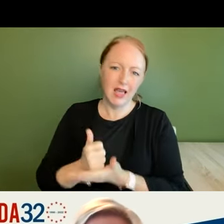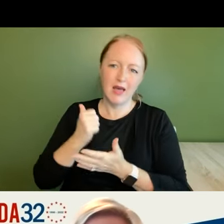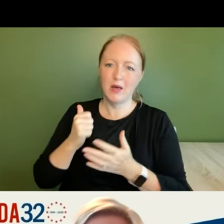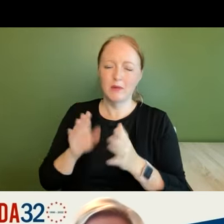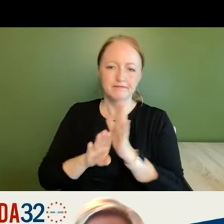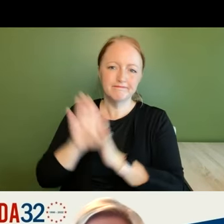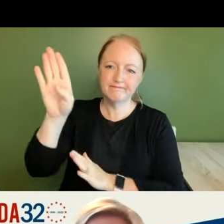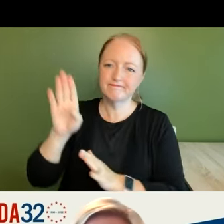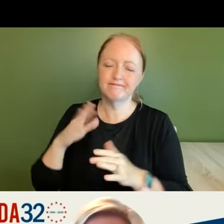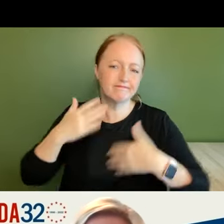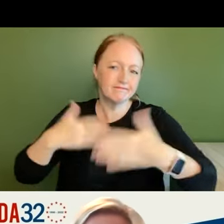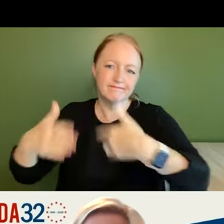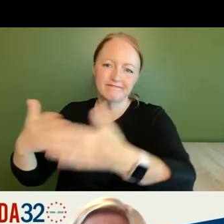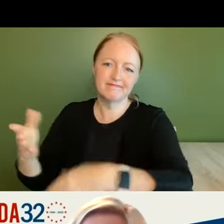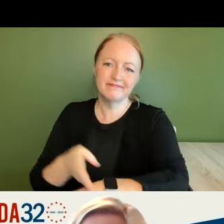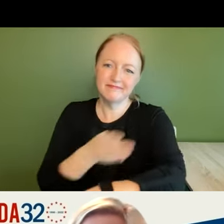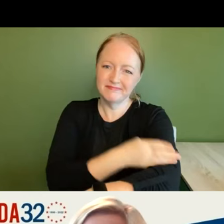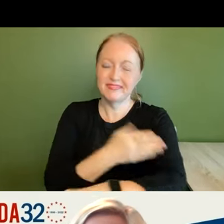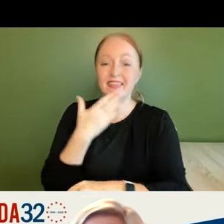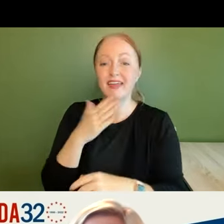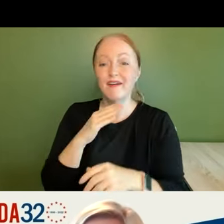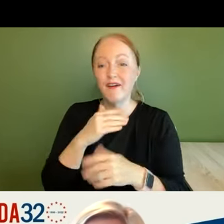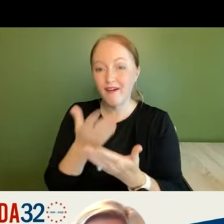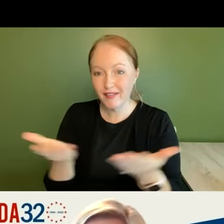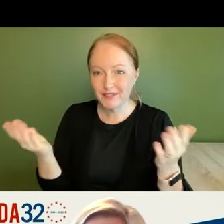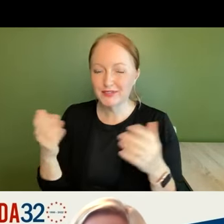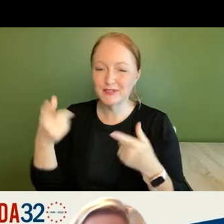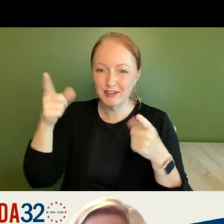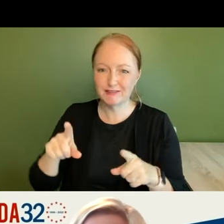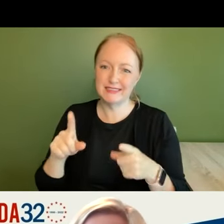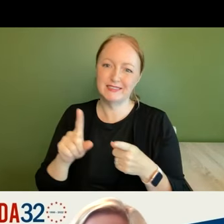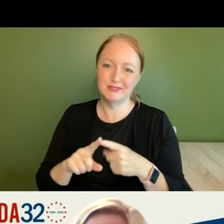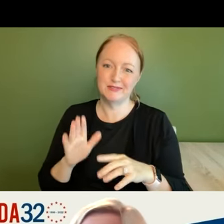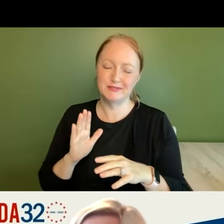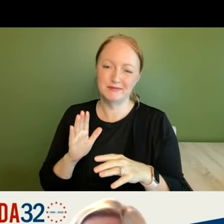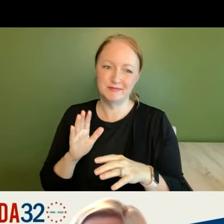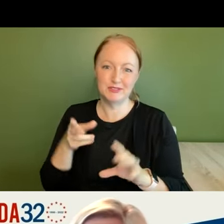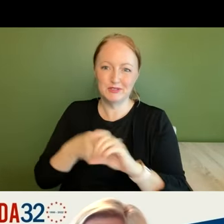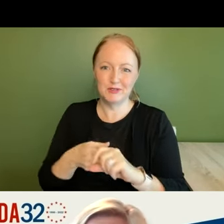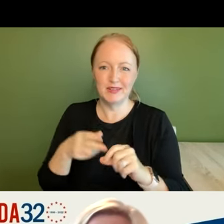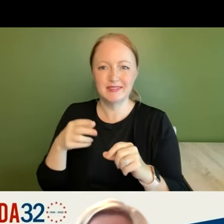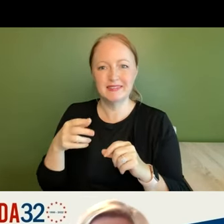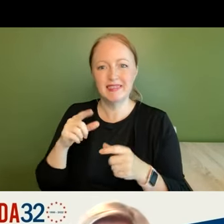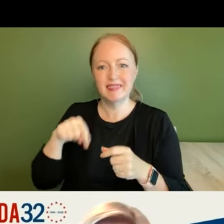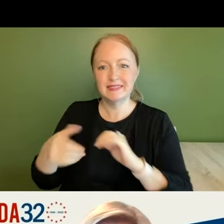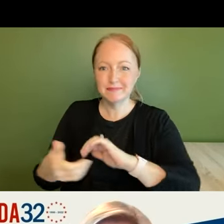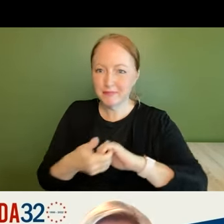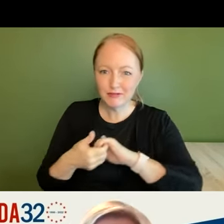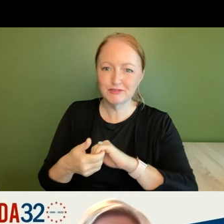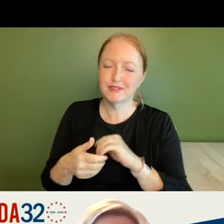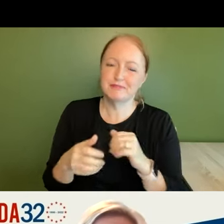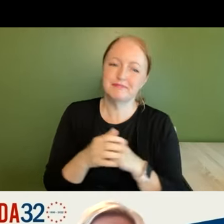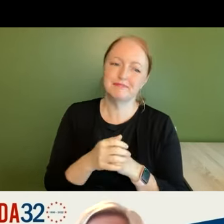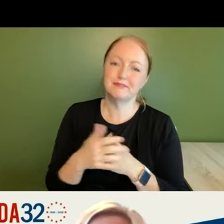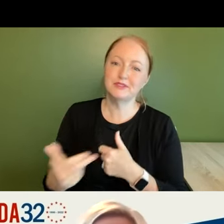accelerate our pace and progress so i want to thank all of you for agreeing to serve on this as part of this partnership for joining us